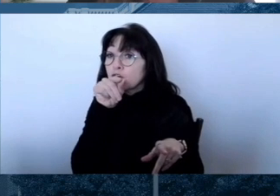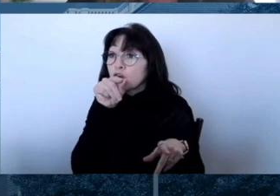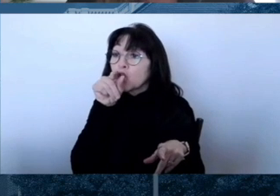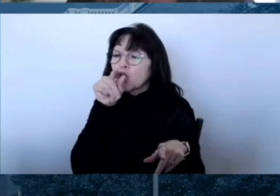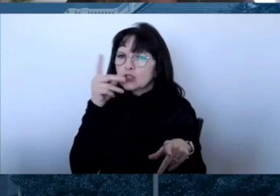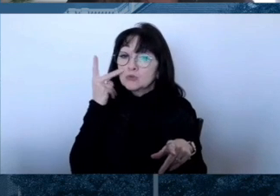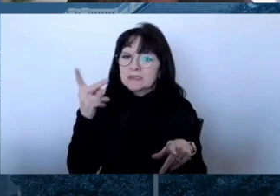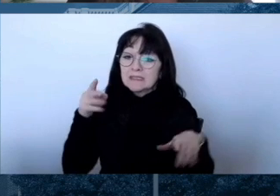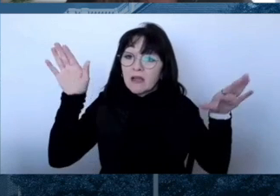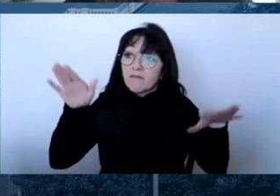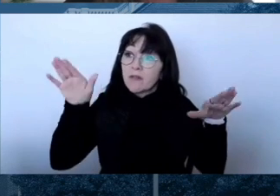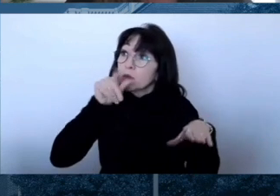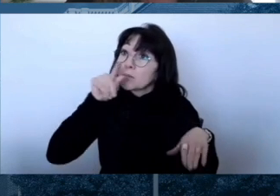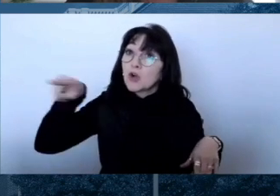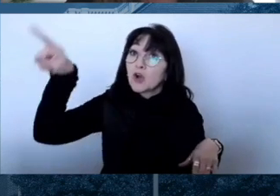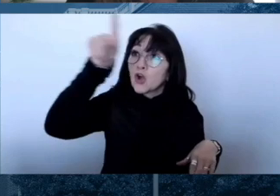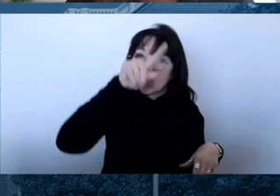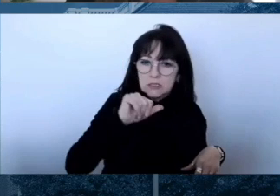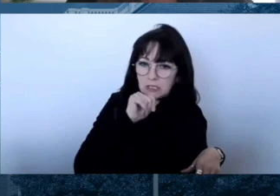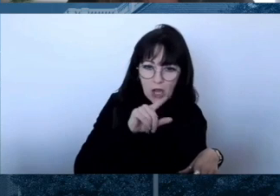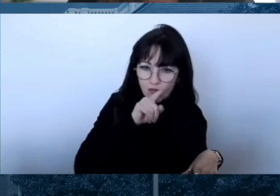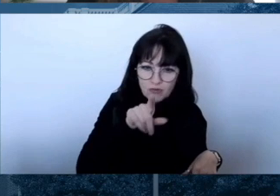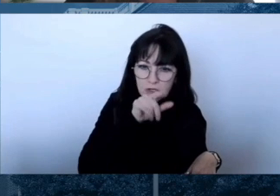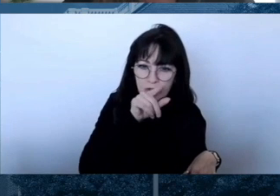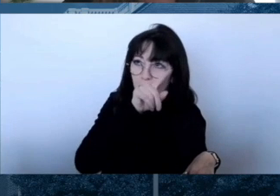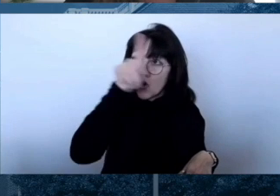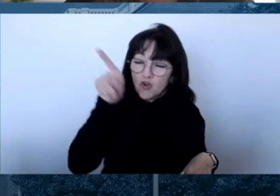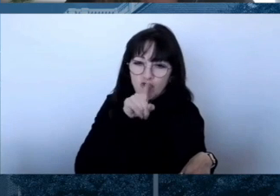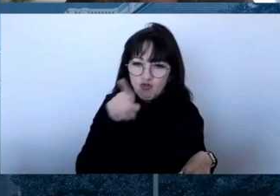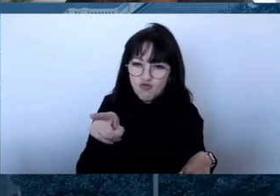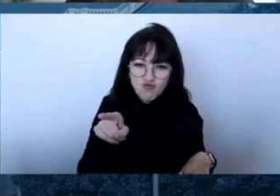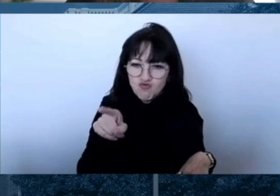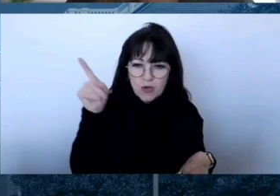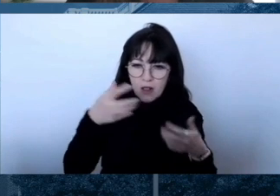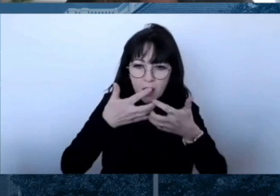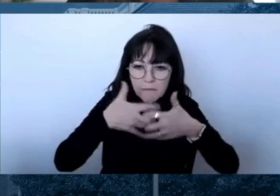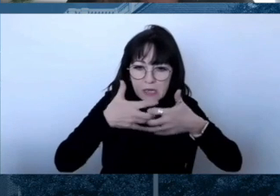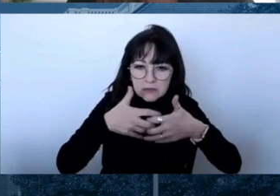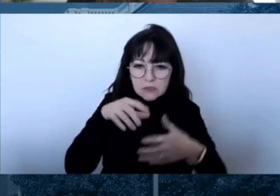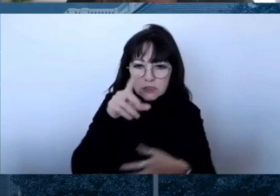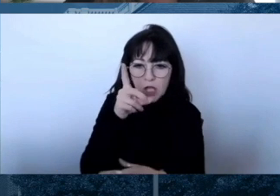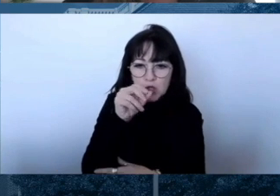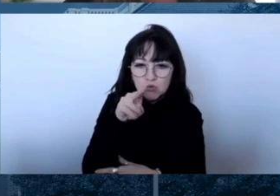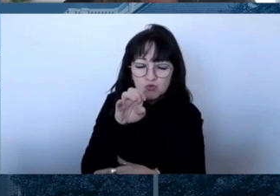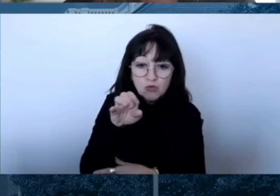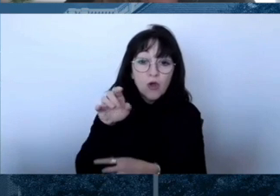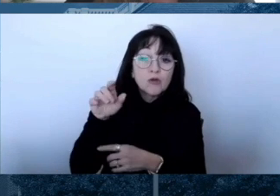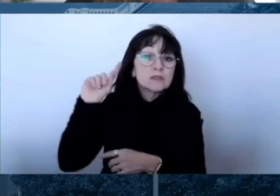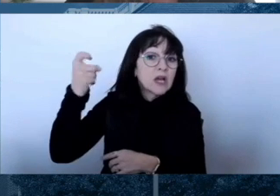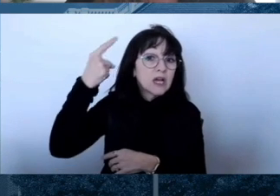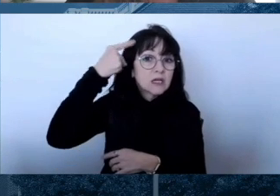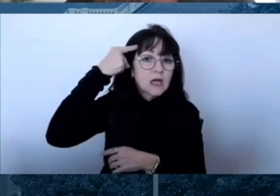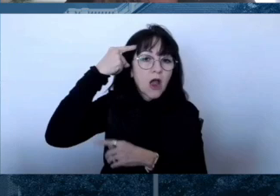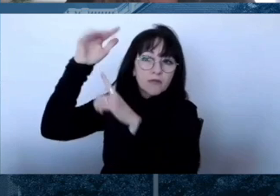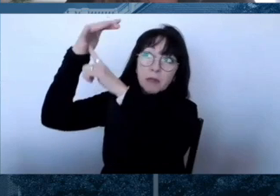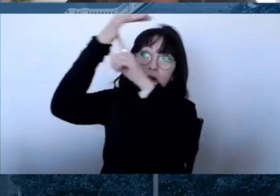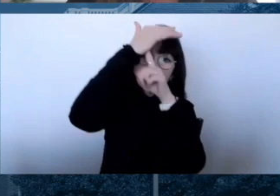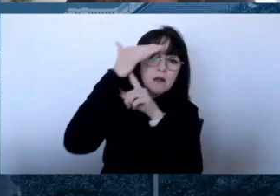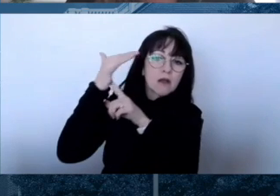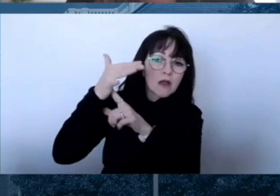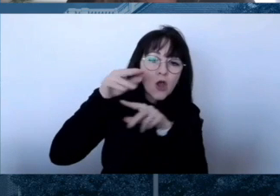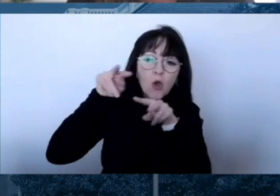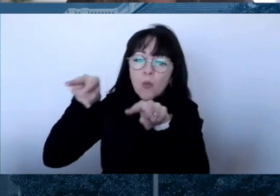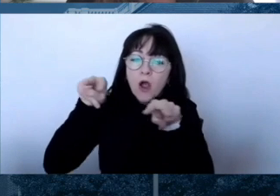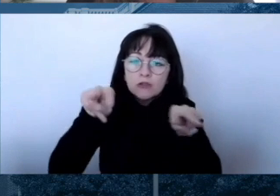Websites that often look professional, designed to look like news sites, but have